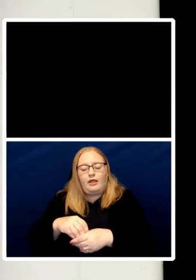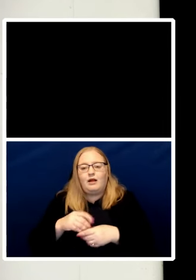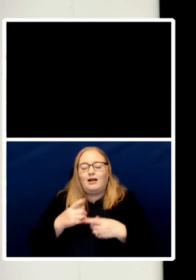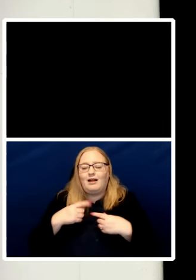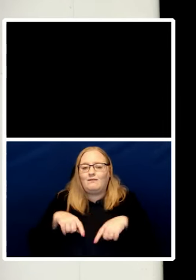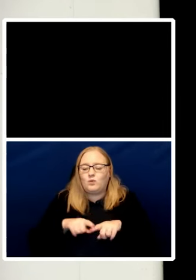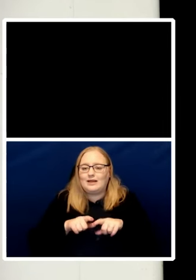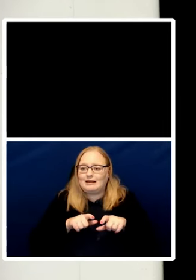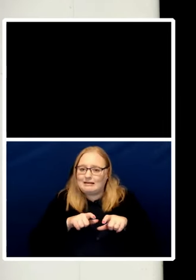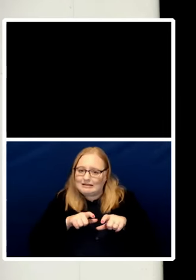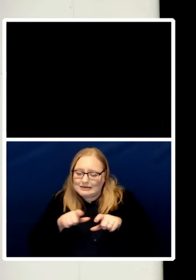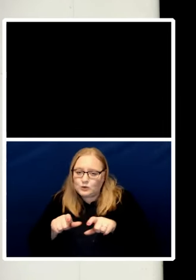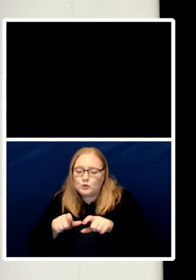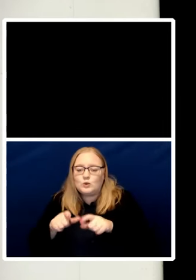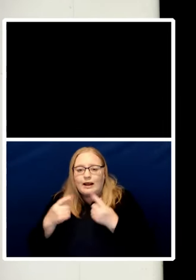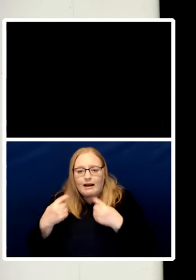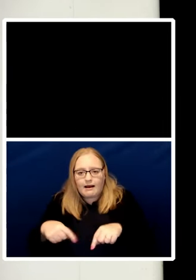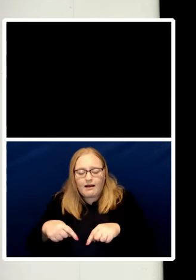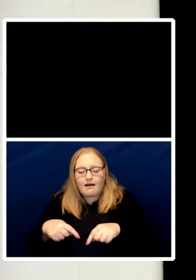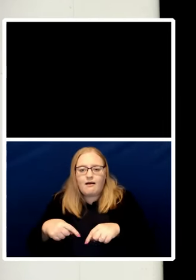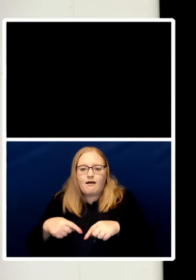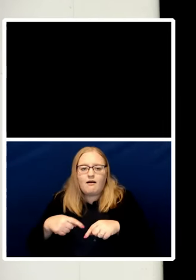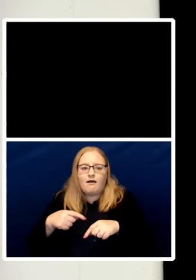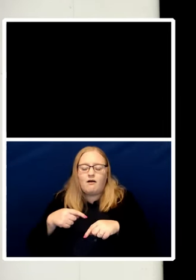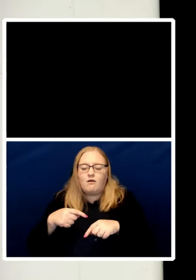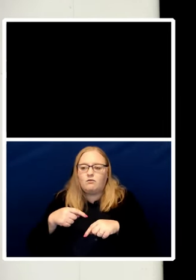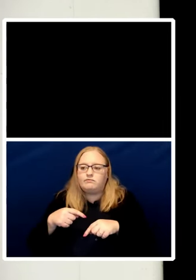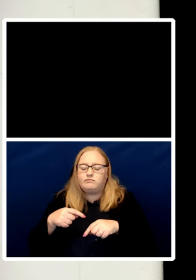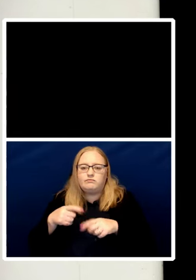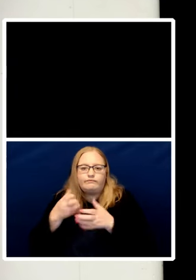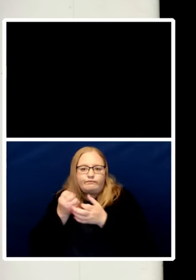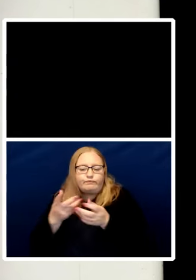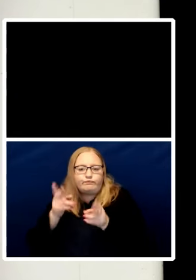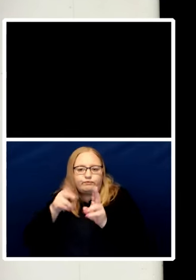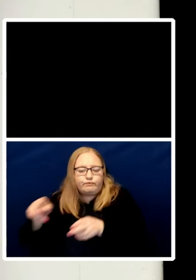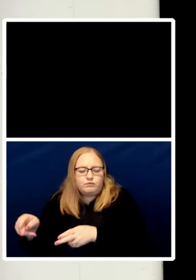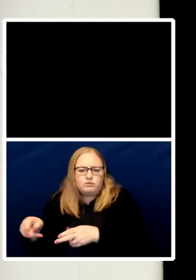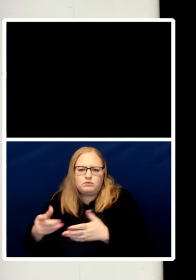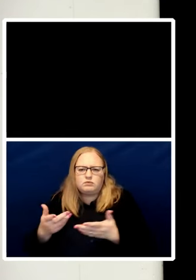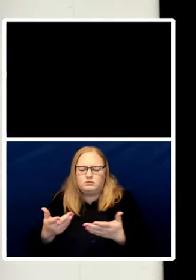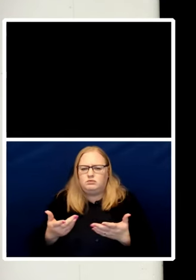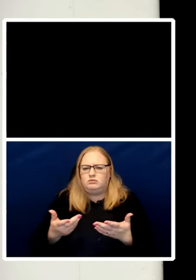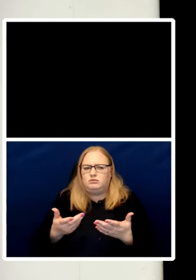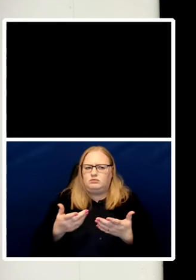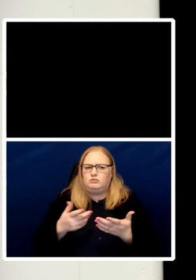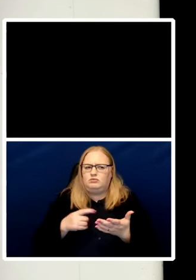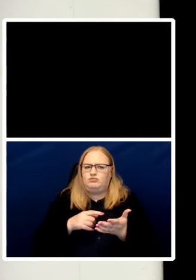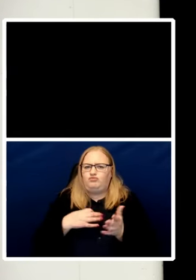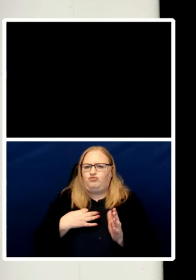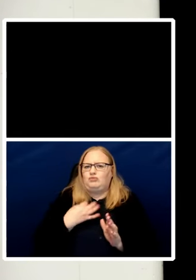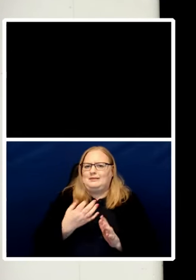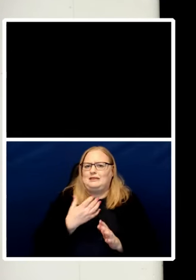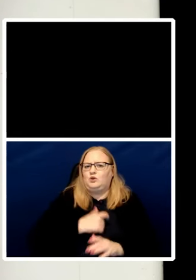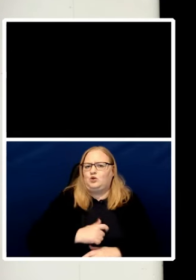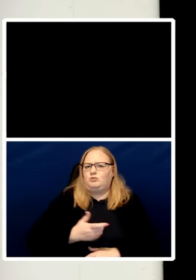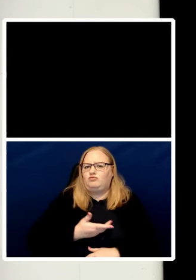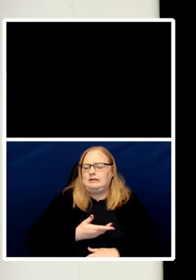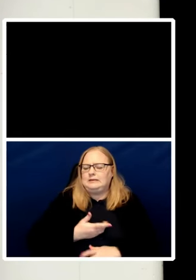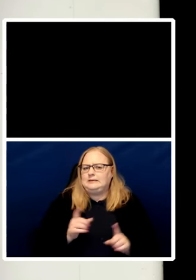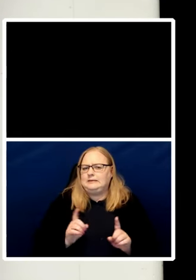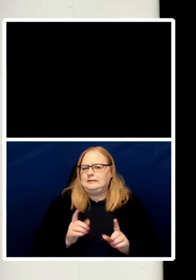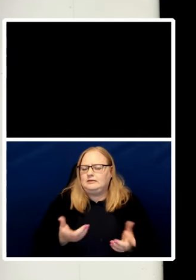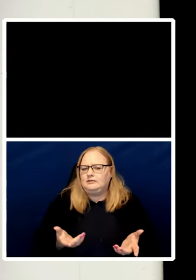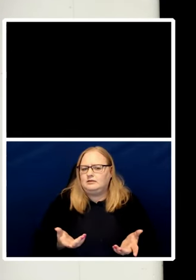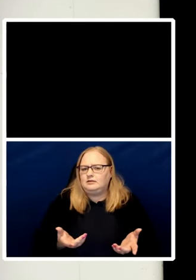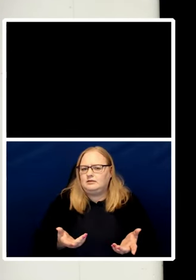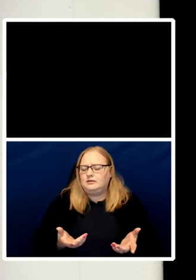does that say about human rights we've had some senators advise the international criminal court that they better